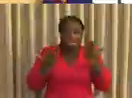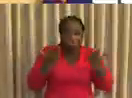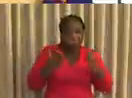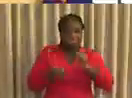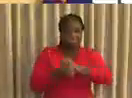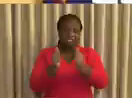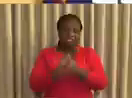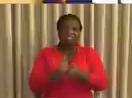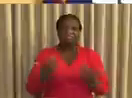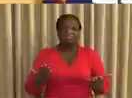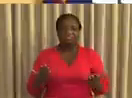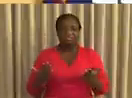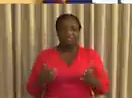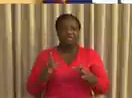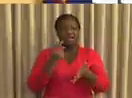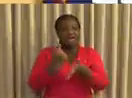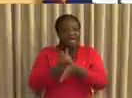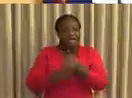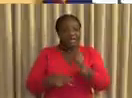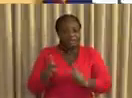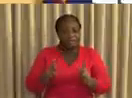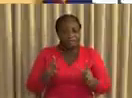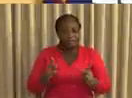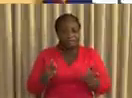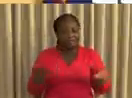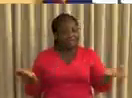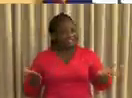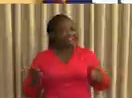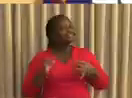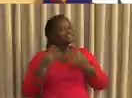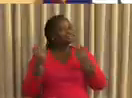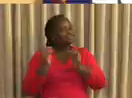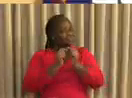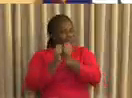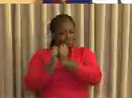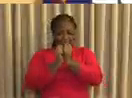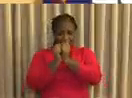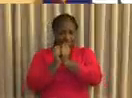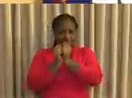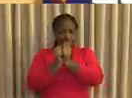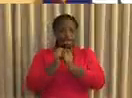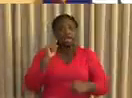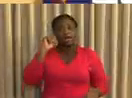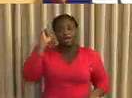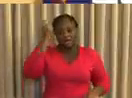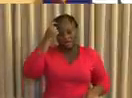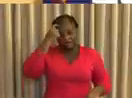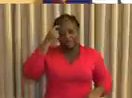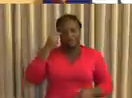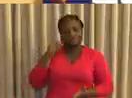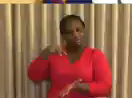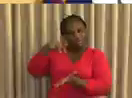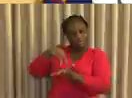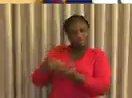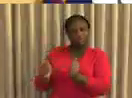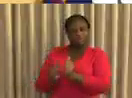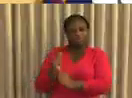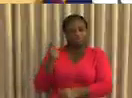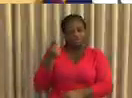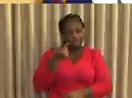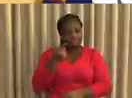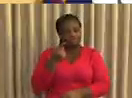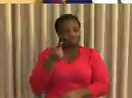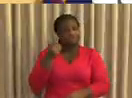We are in this together, and the government will stand by you. We are aware that there will be discomfort and